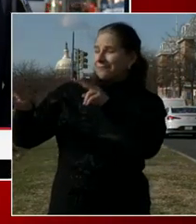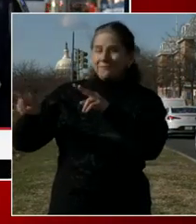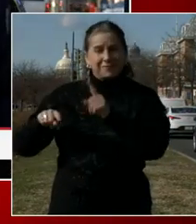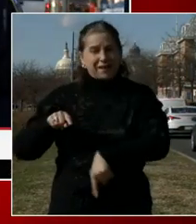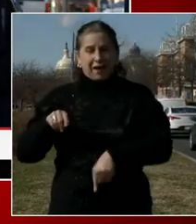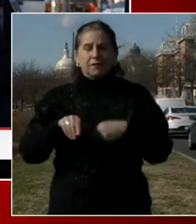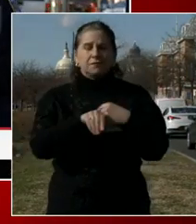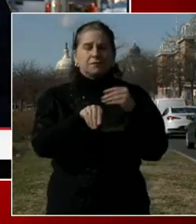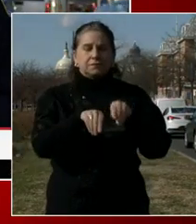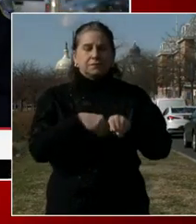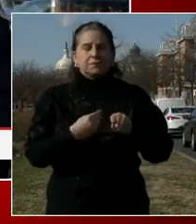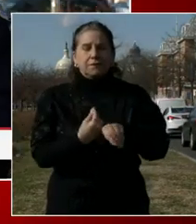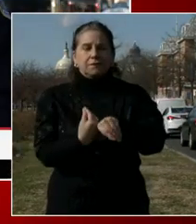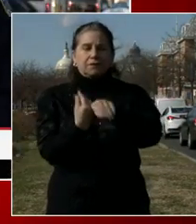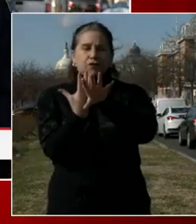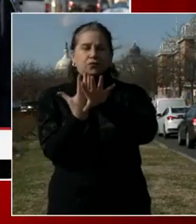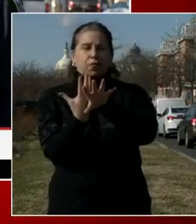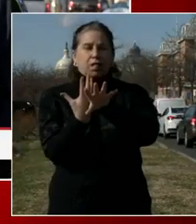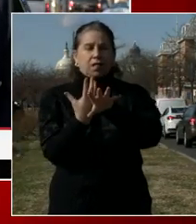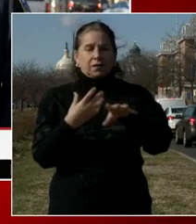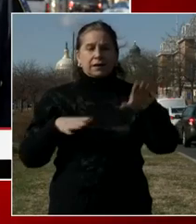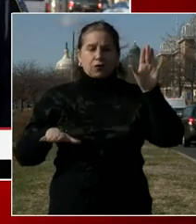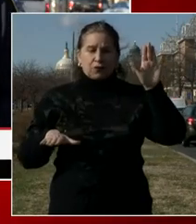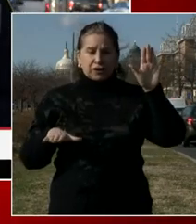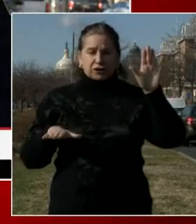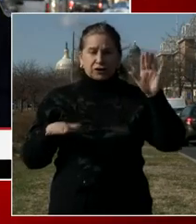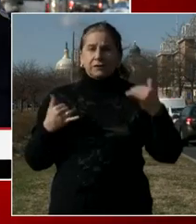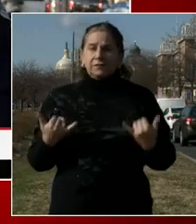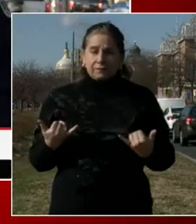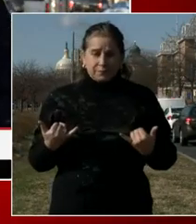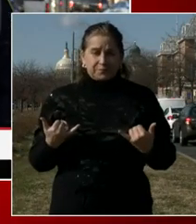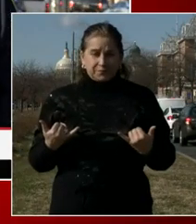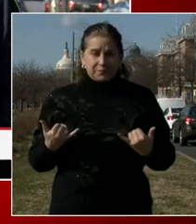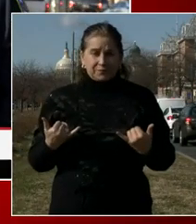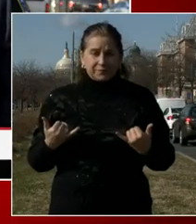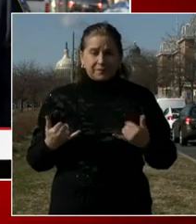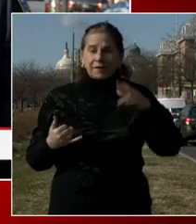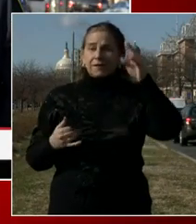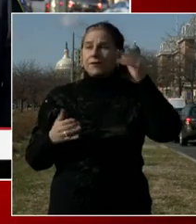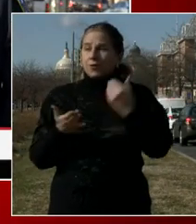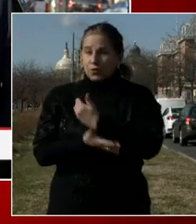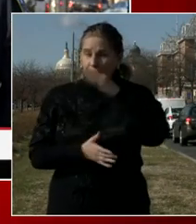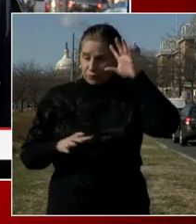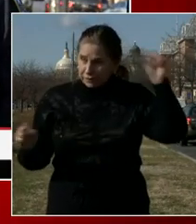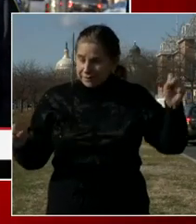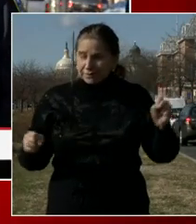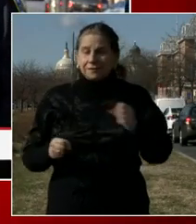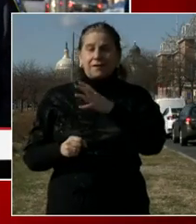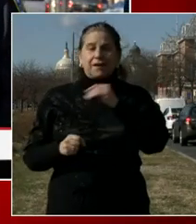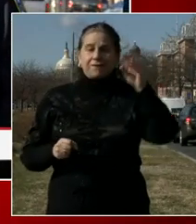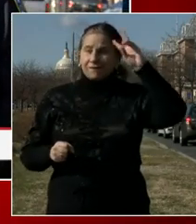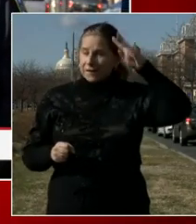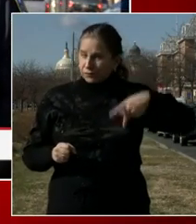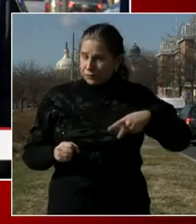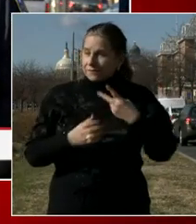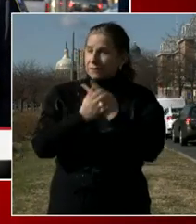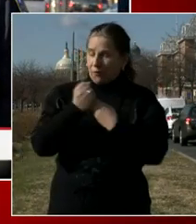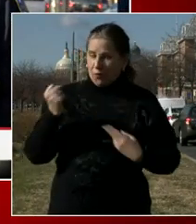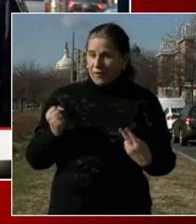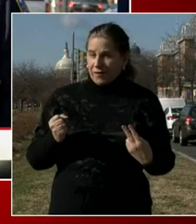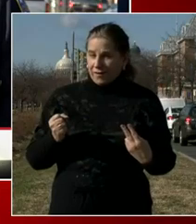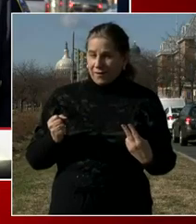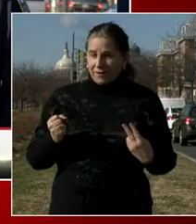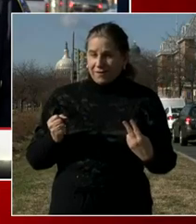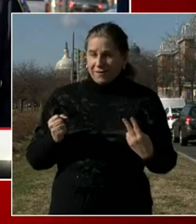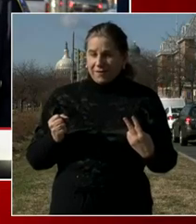wonderful virtual events that the President-elect's inauguration committee has planned.